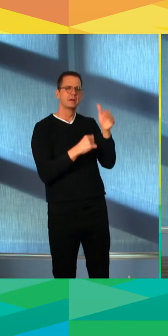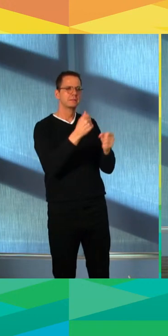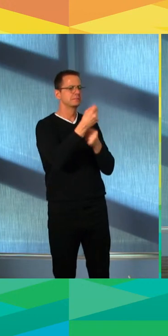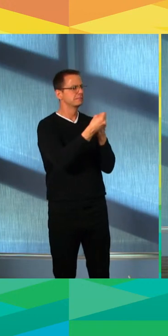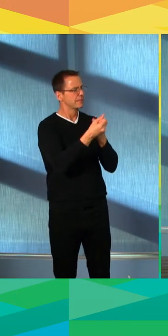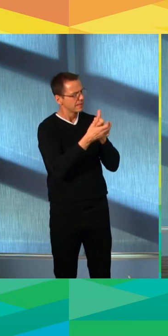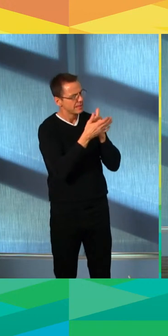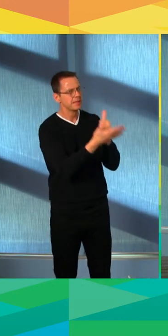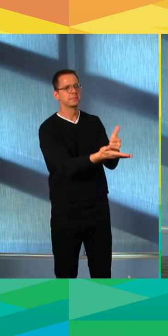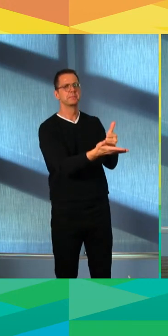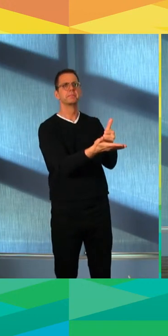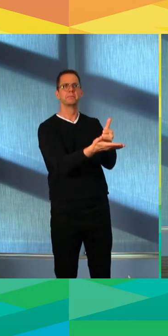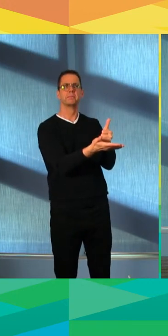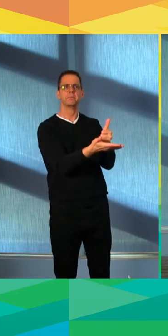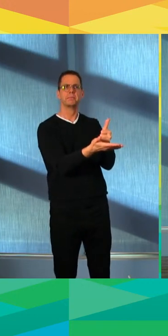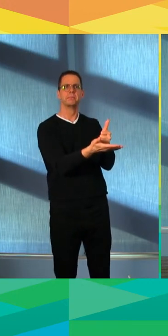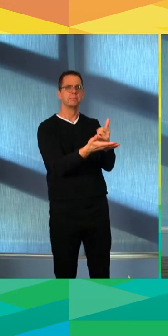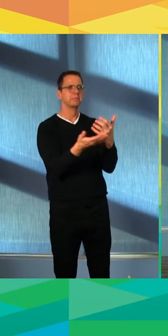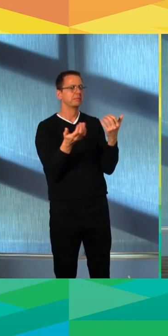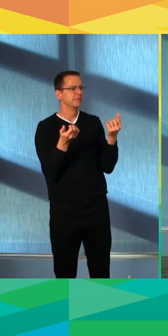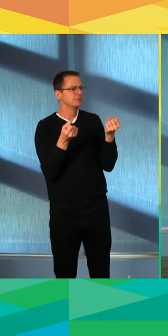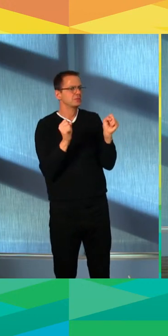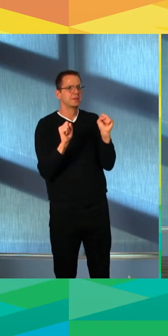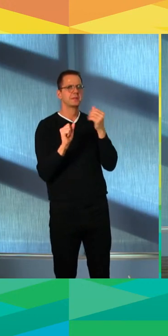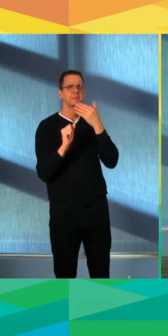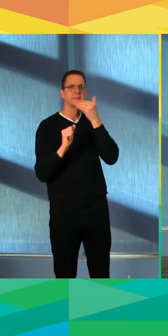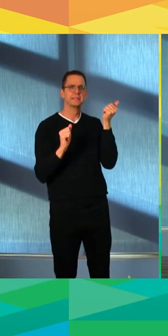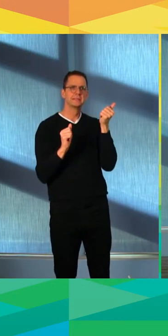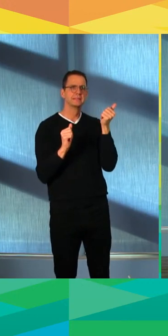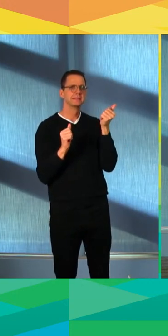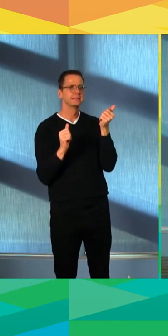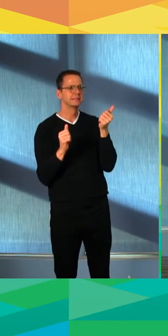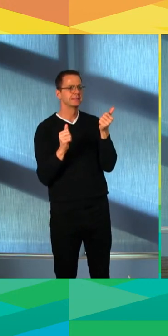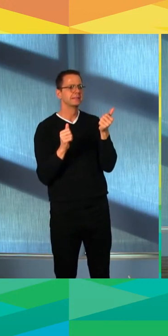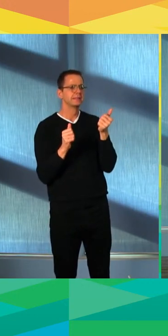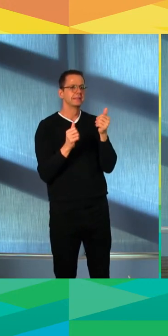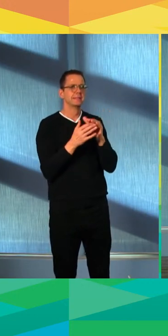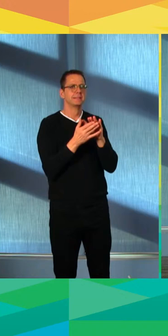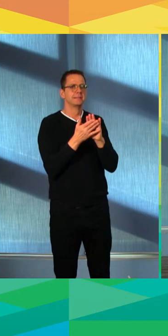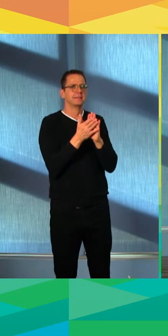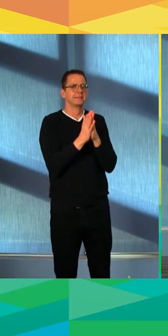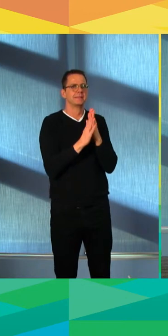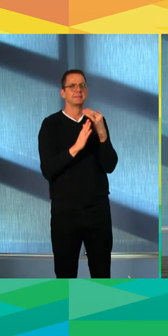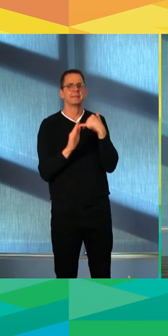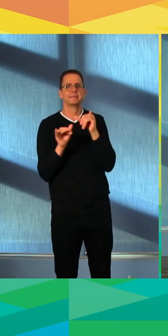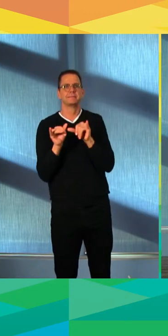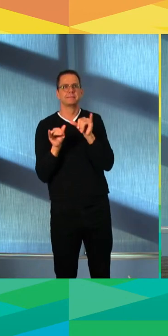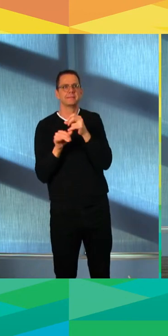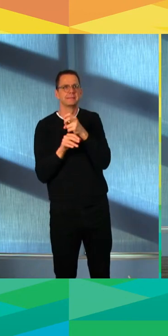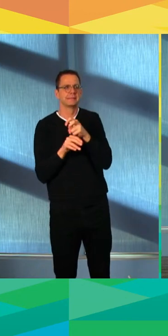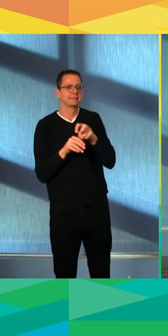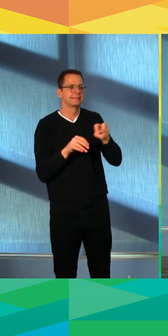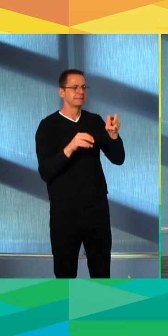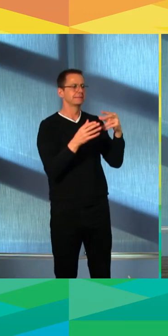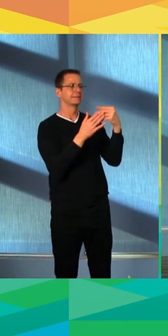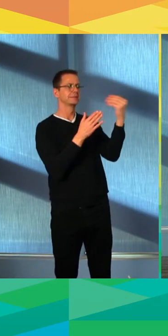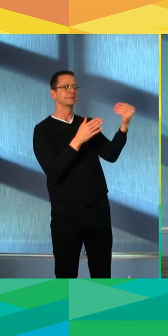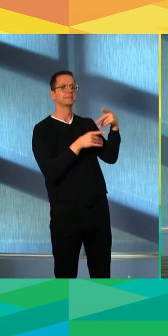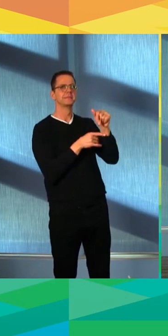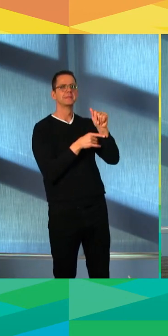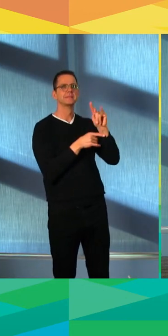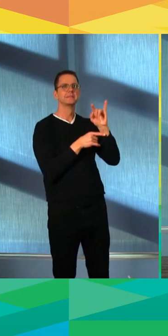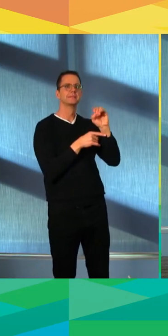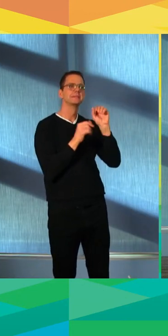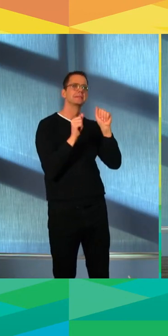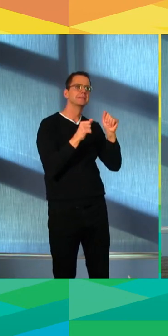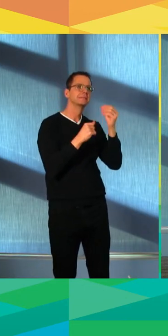our best to support that transition as quick as possible for as many businesses as we can. I